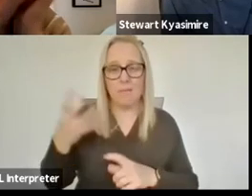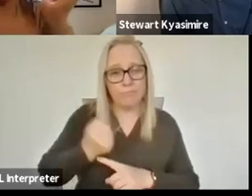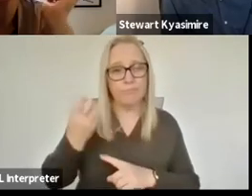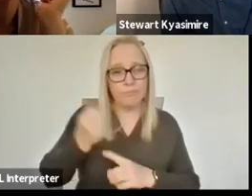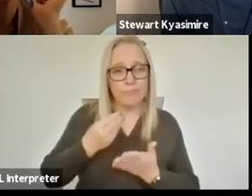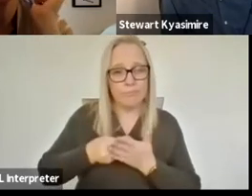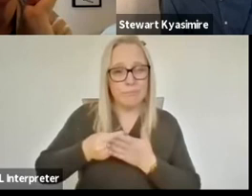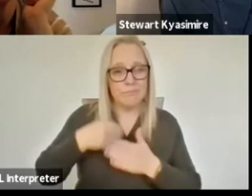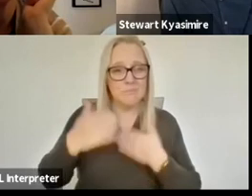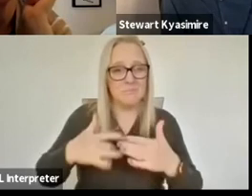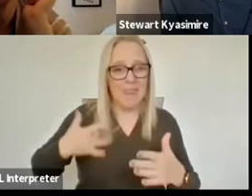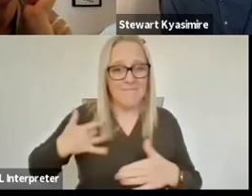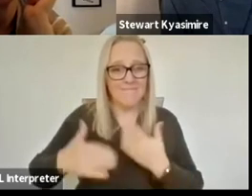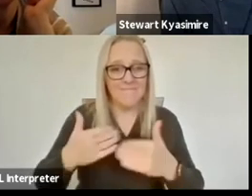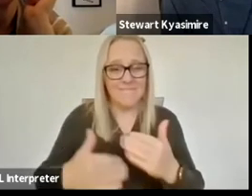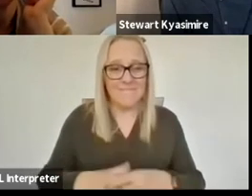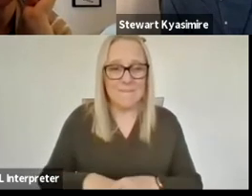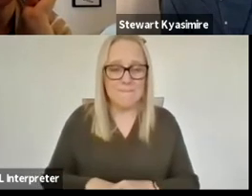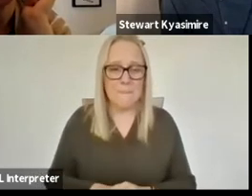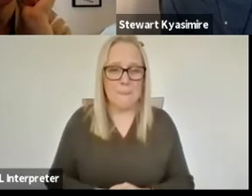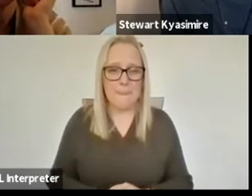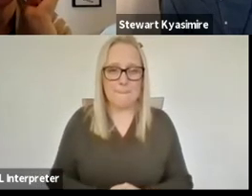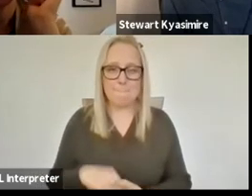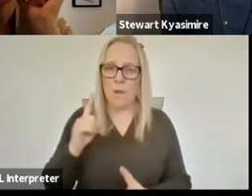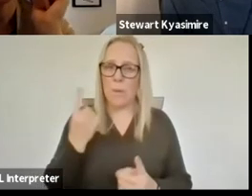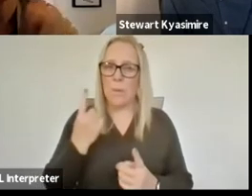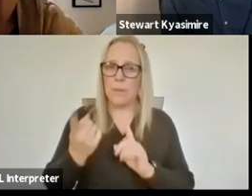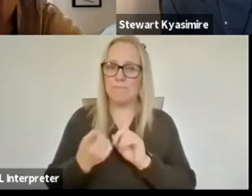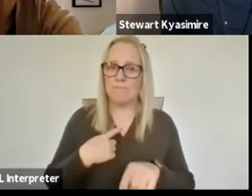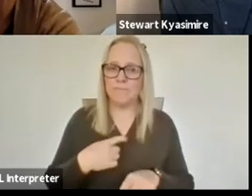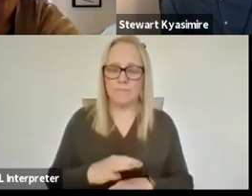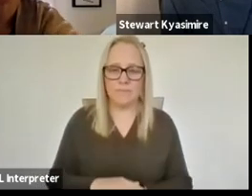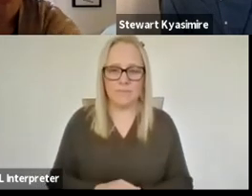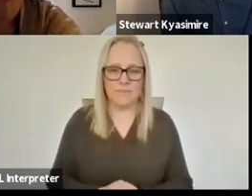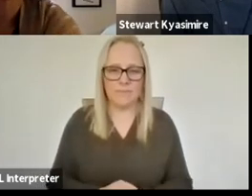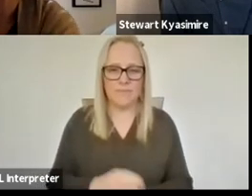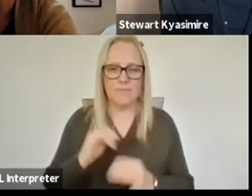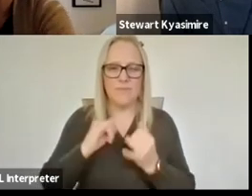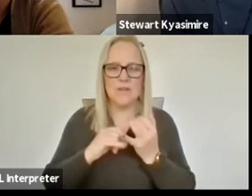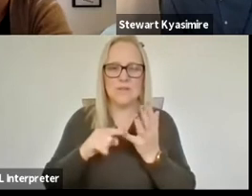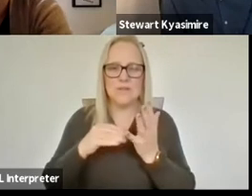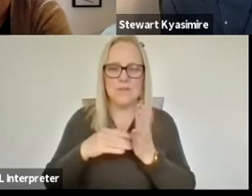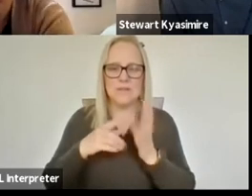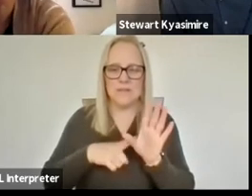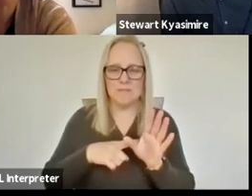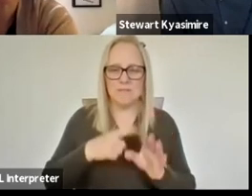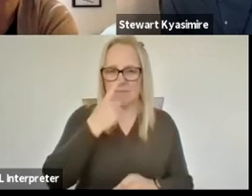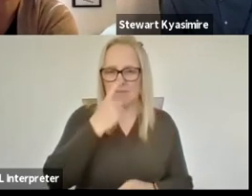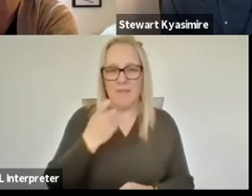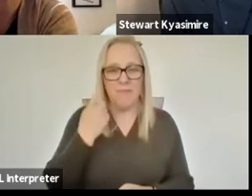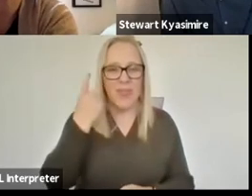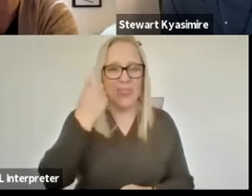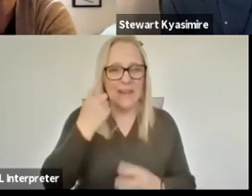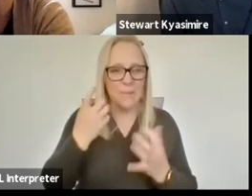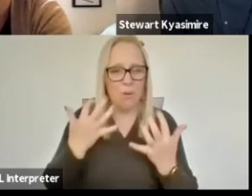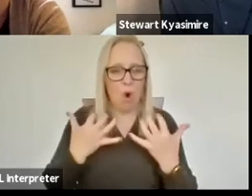work um who wants to answer that i mean we could stop thinking about audiences for a start and we could start thinking about